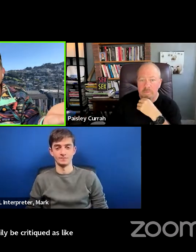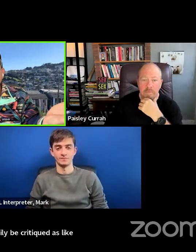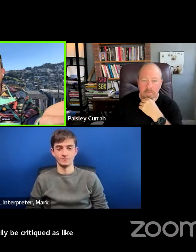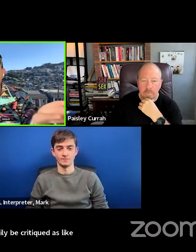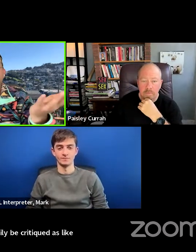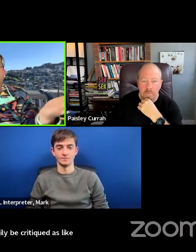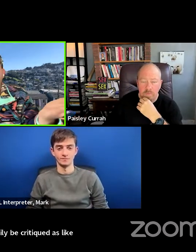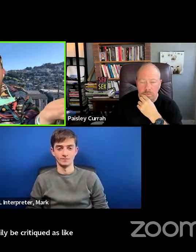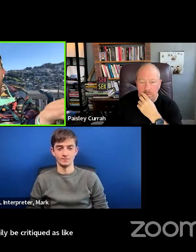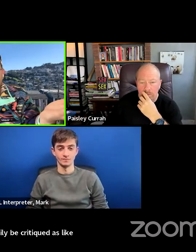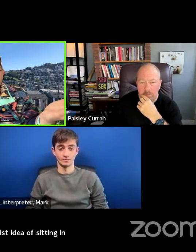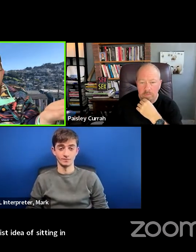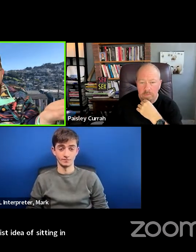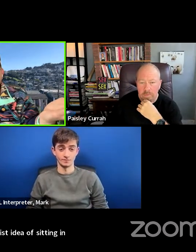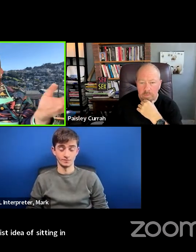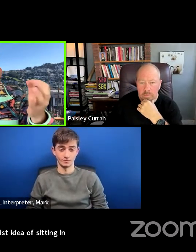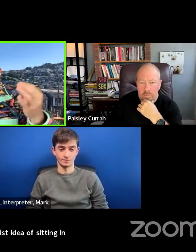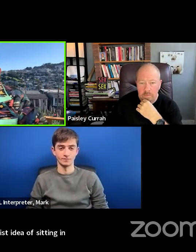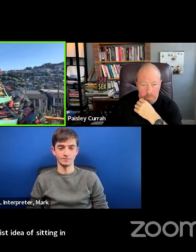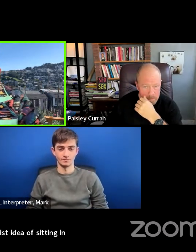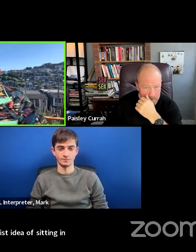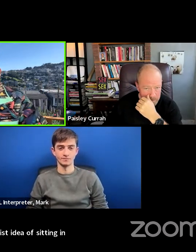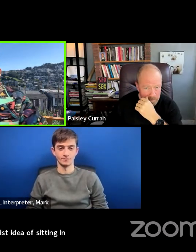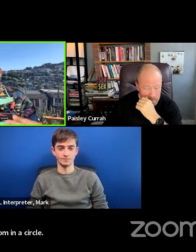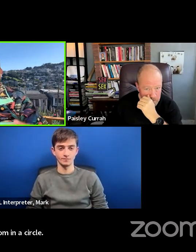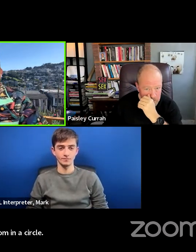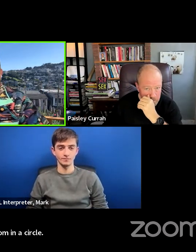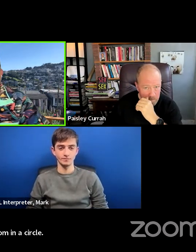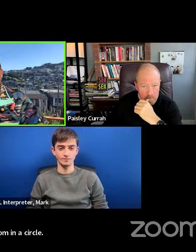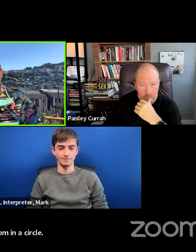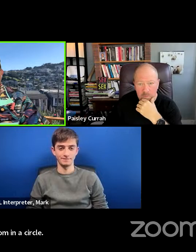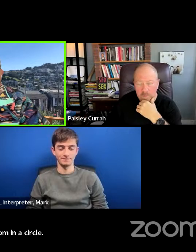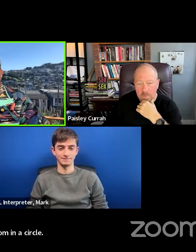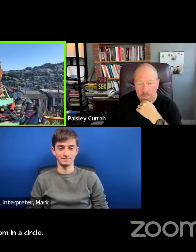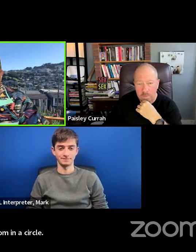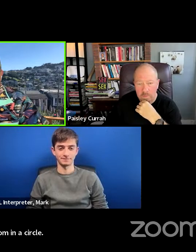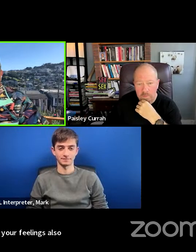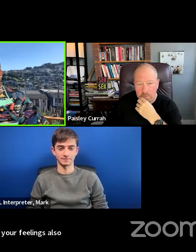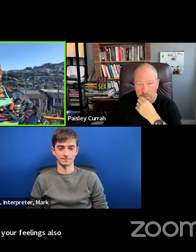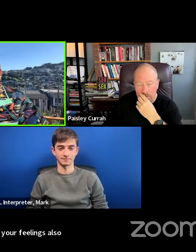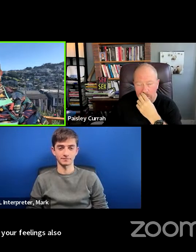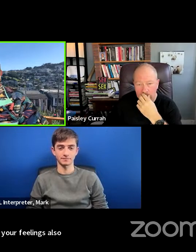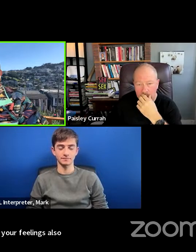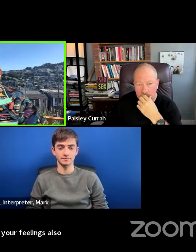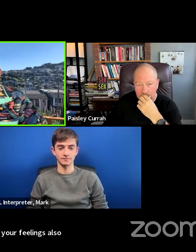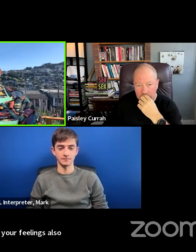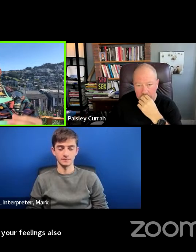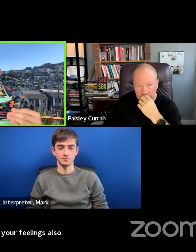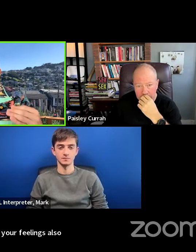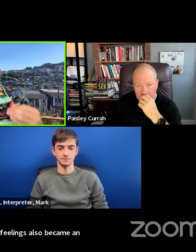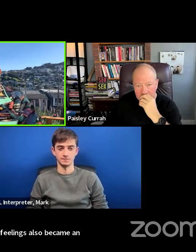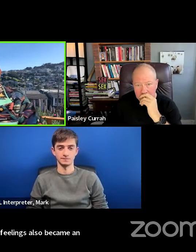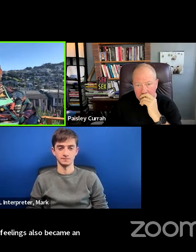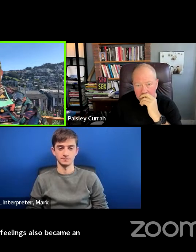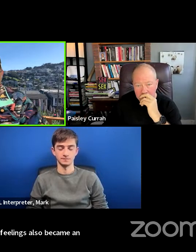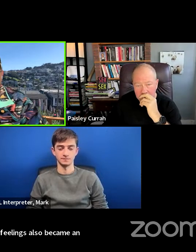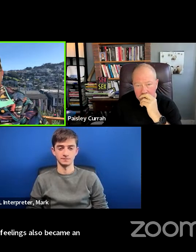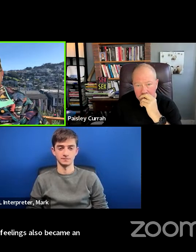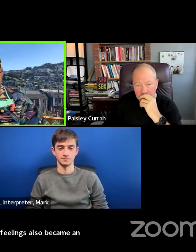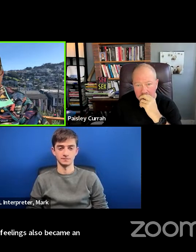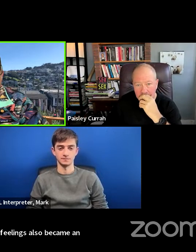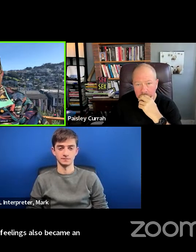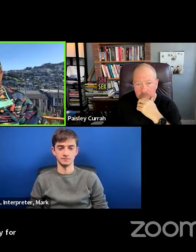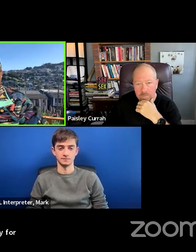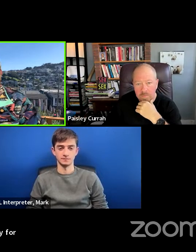circle, right. talking about your feelings also became an amazing way for working class queer people to articulate